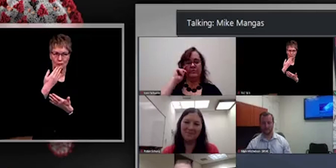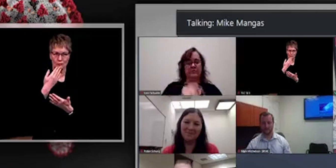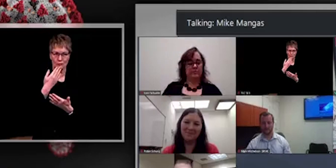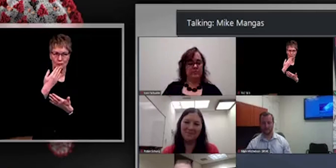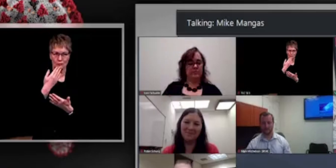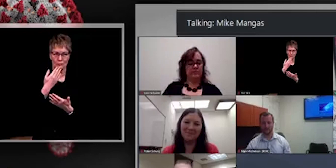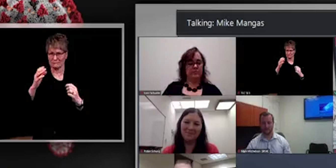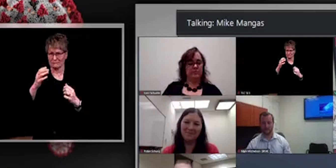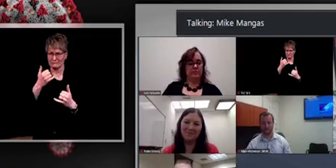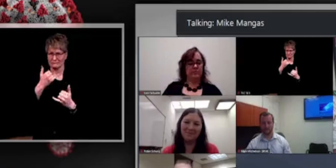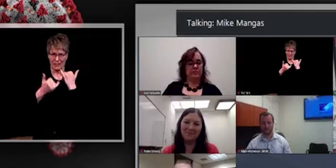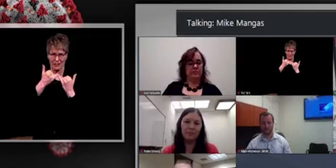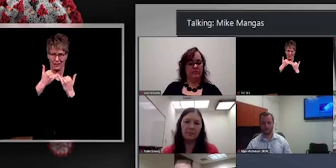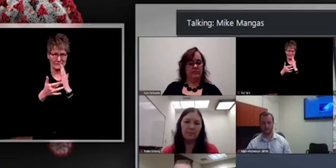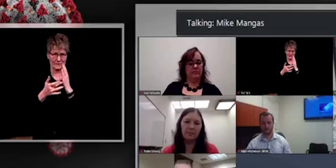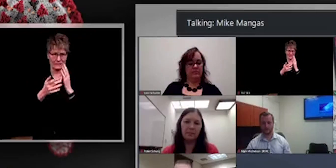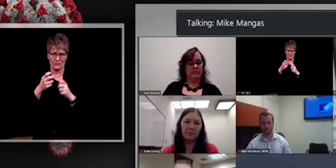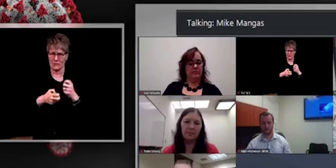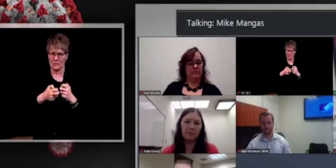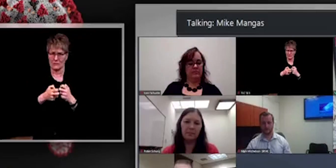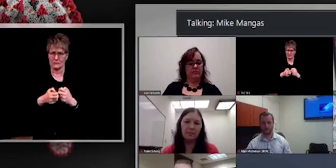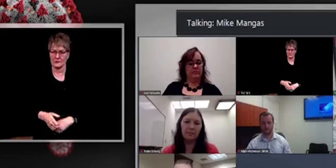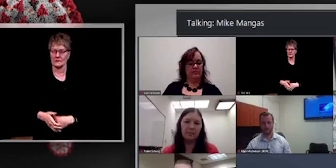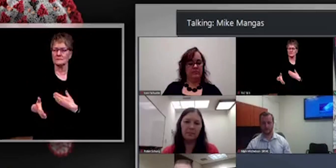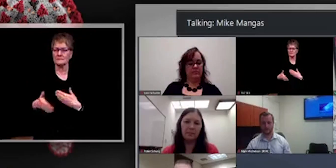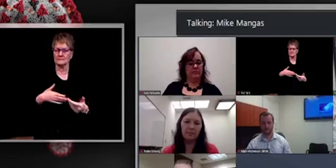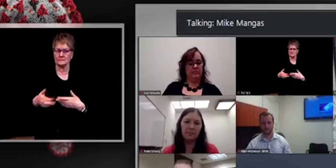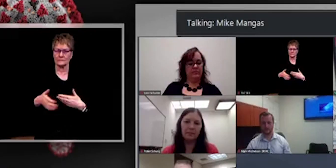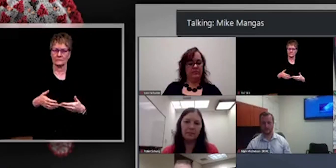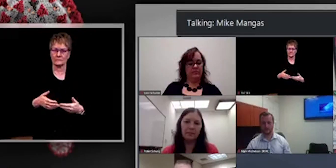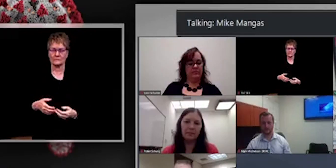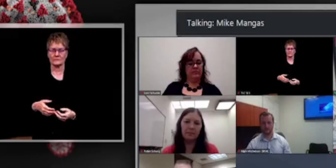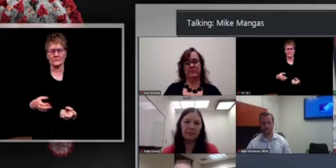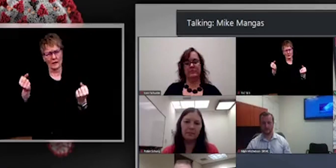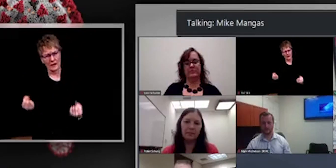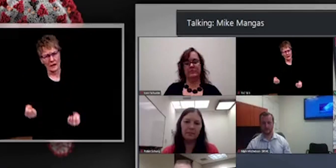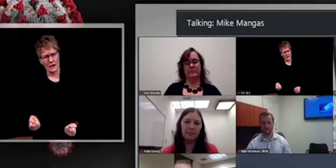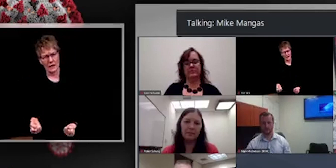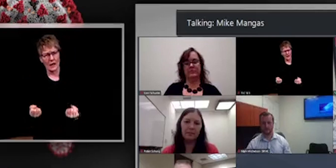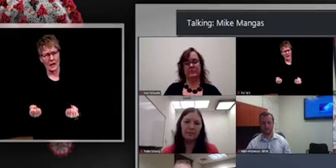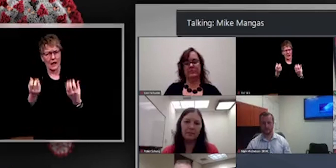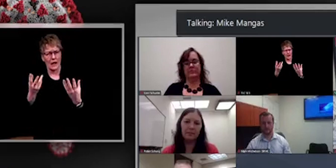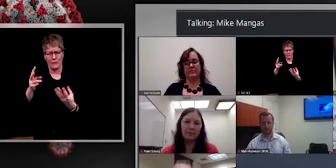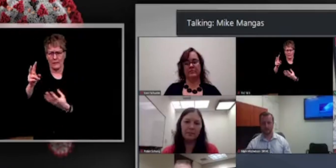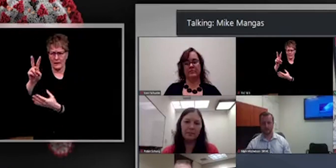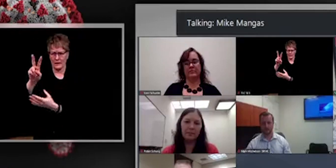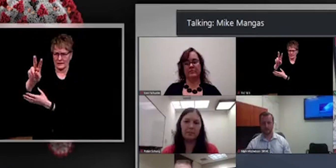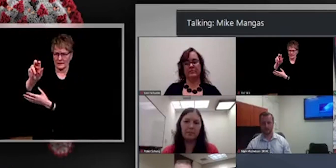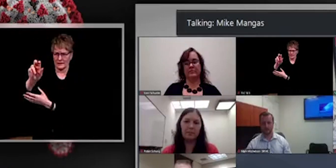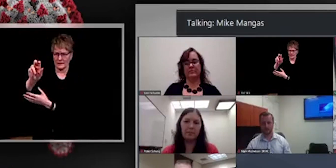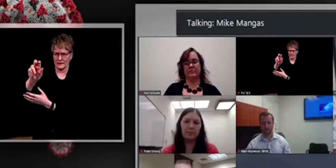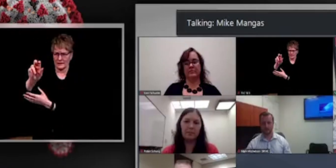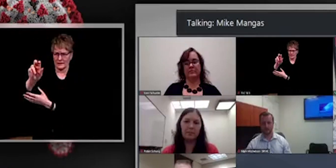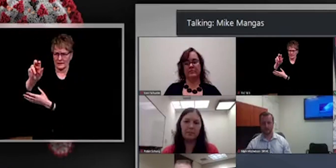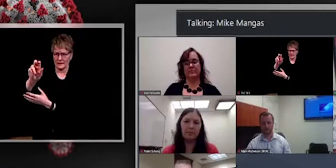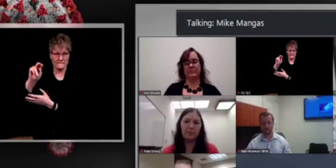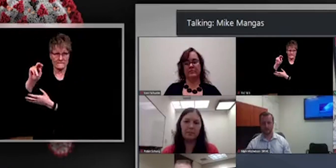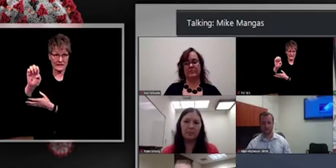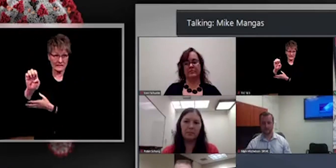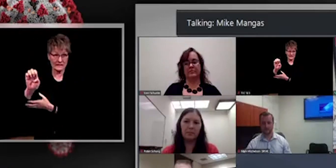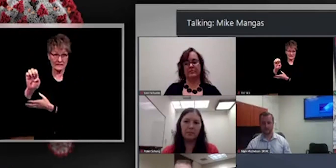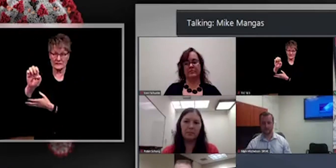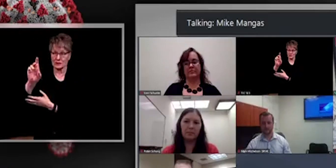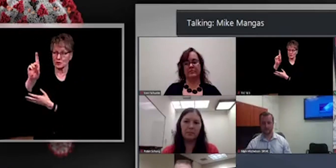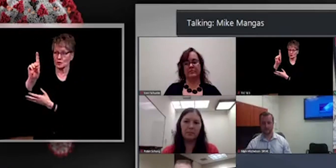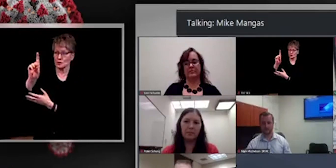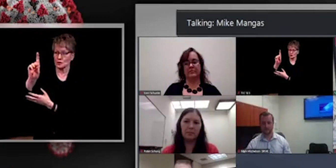whom, but could you tell us the number of vaccine, uh, doses and where they're going? Like, you know, to which